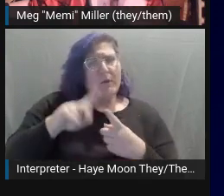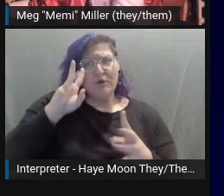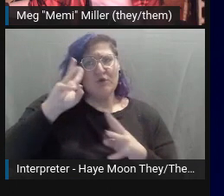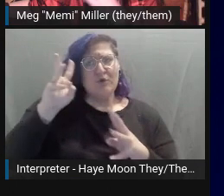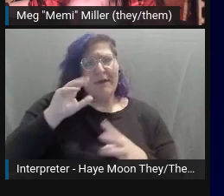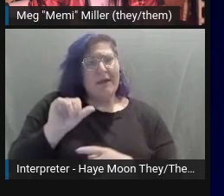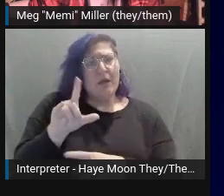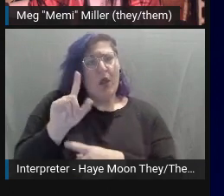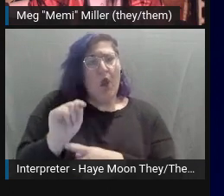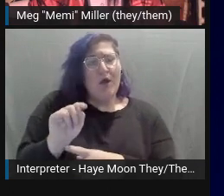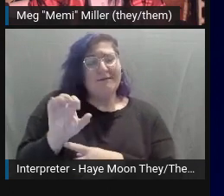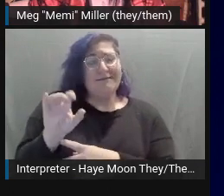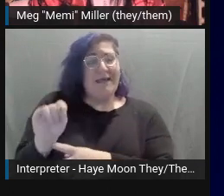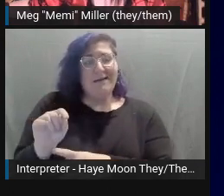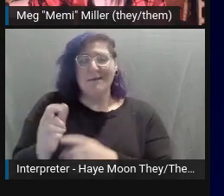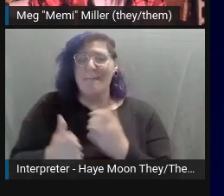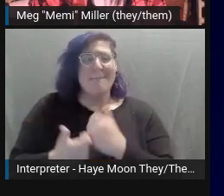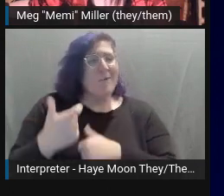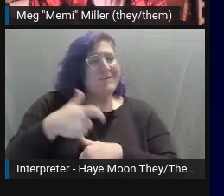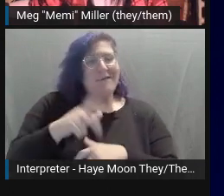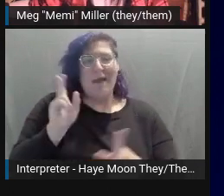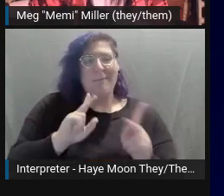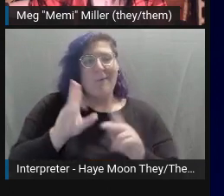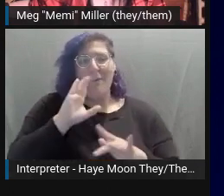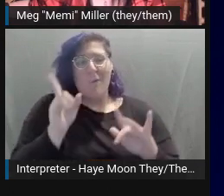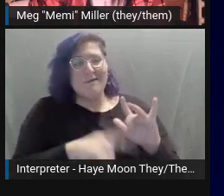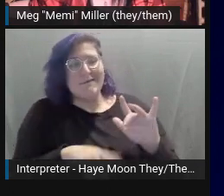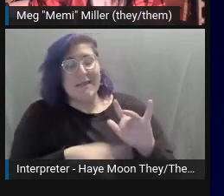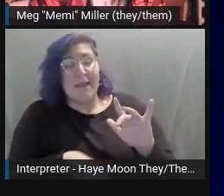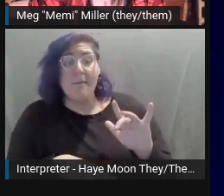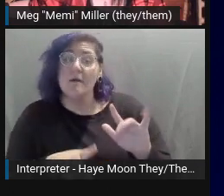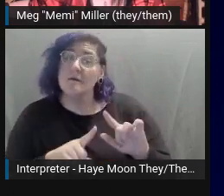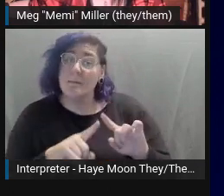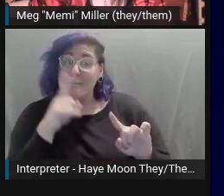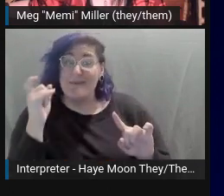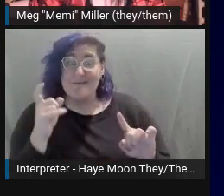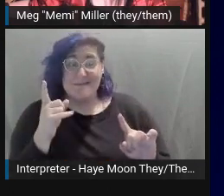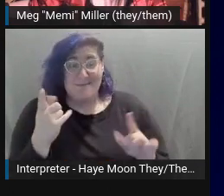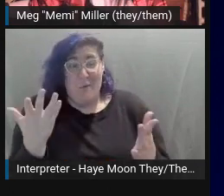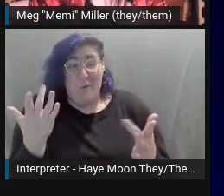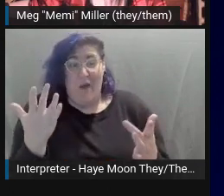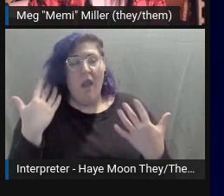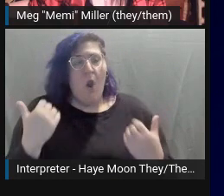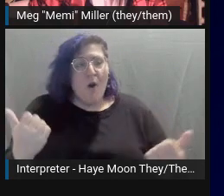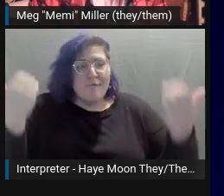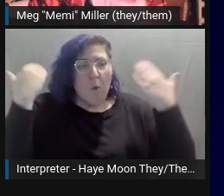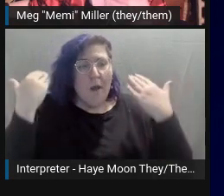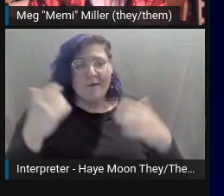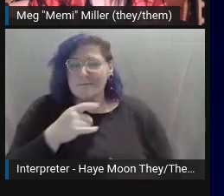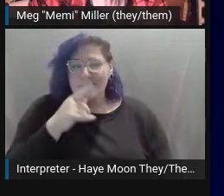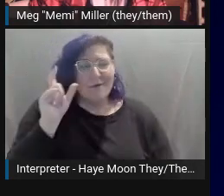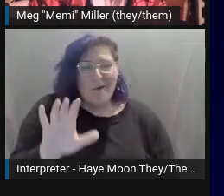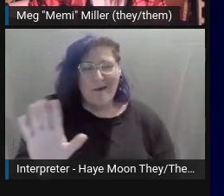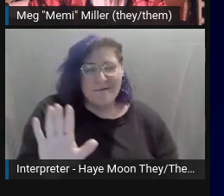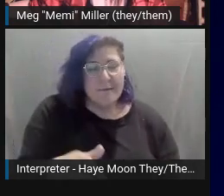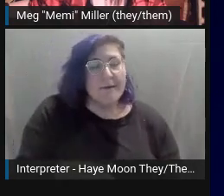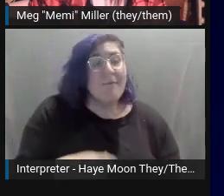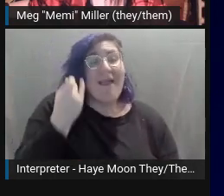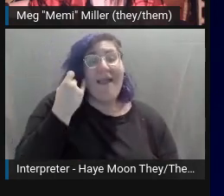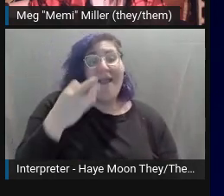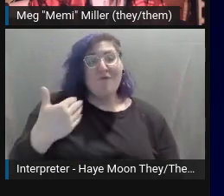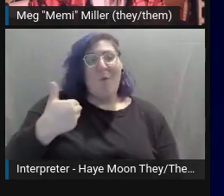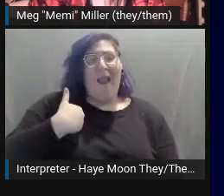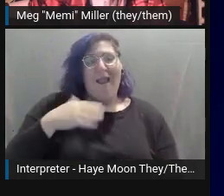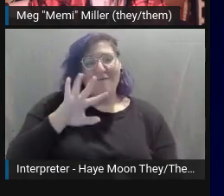skipped, or even overwhelming examples of alt text when they really don't need to be. The thing is, if you have the graph,